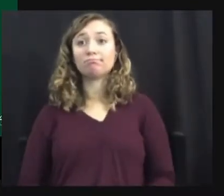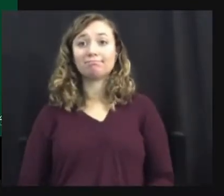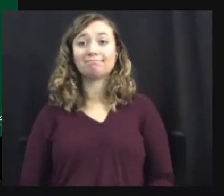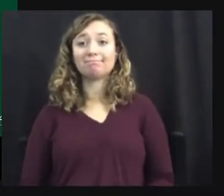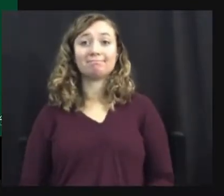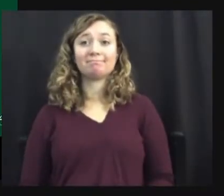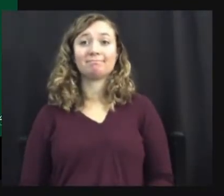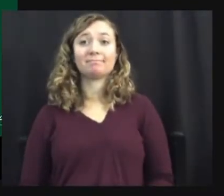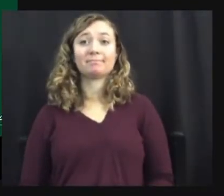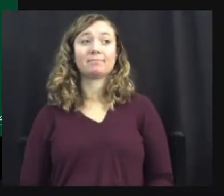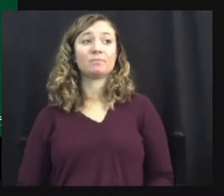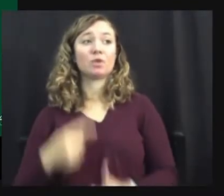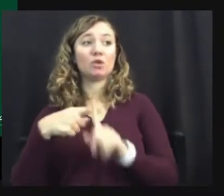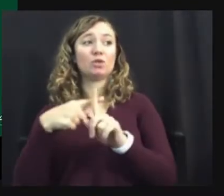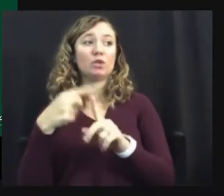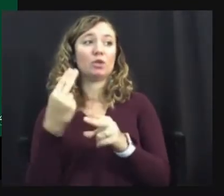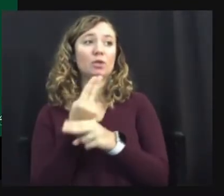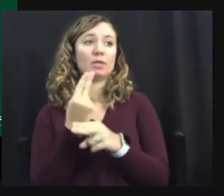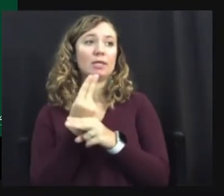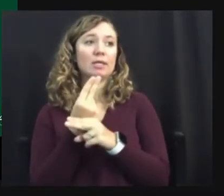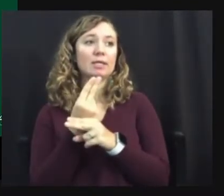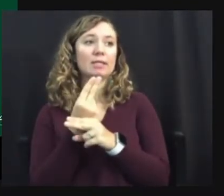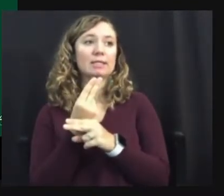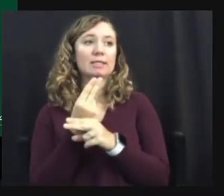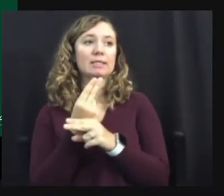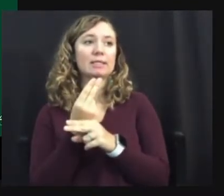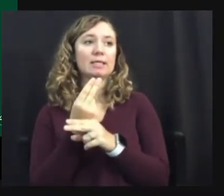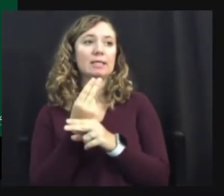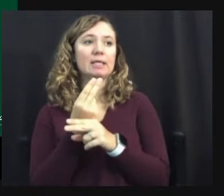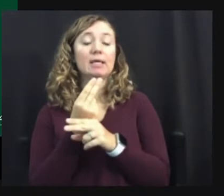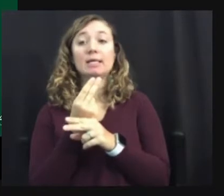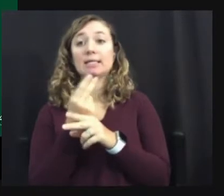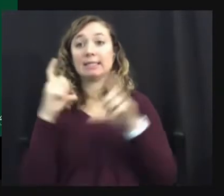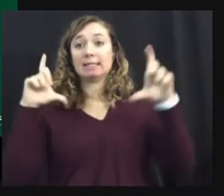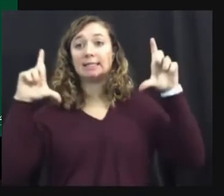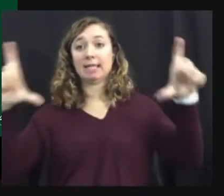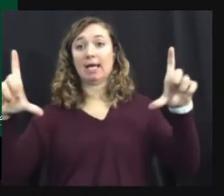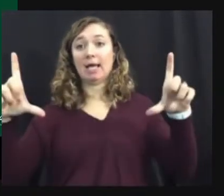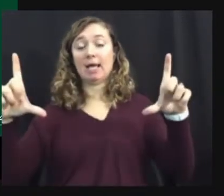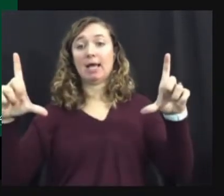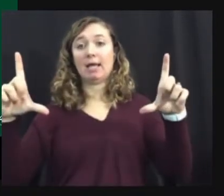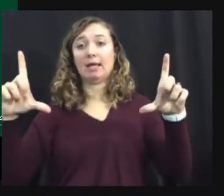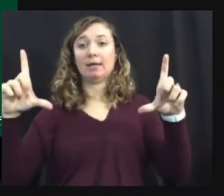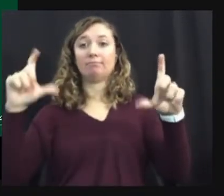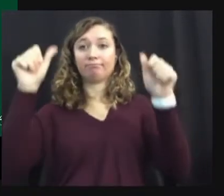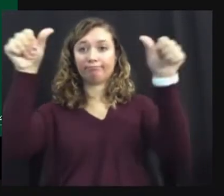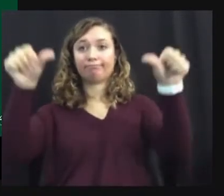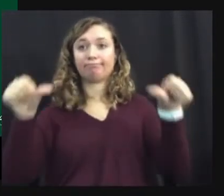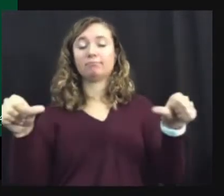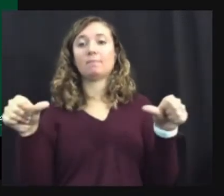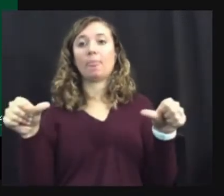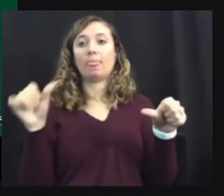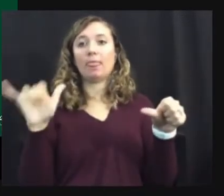I'm also using signposting. I didn't actually mention that, but signposting is, uh, giving a heads up before we make a